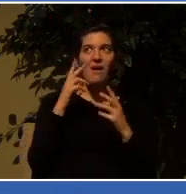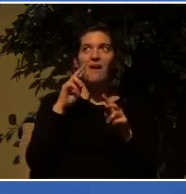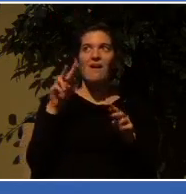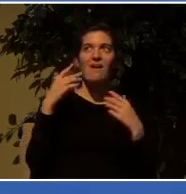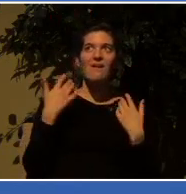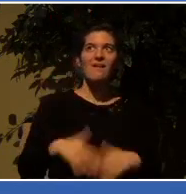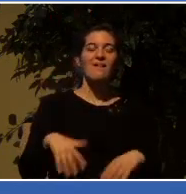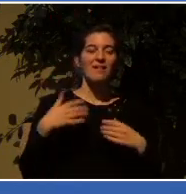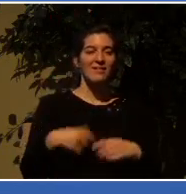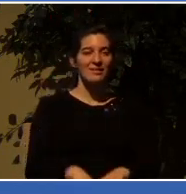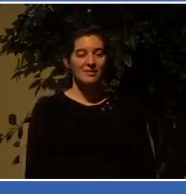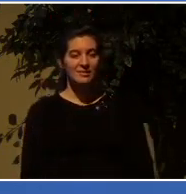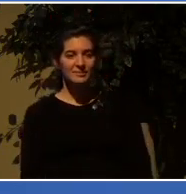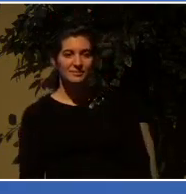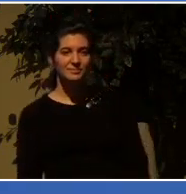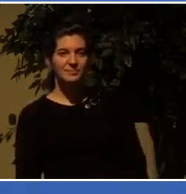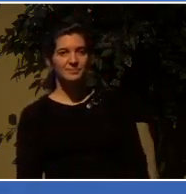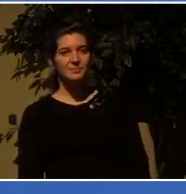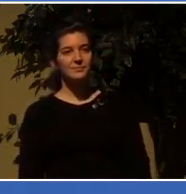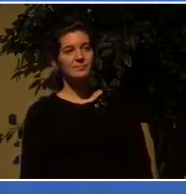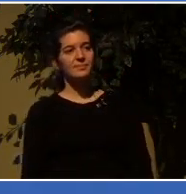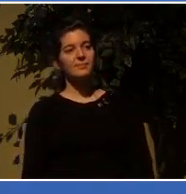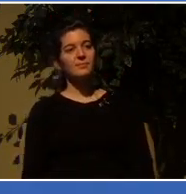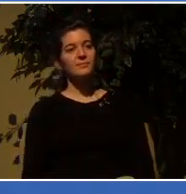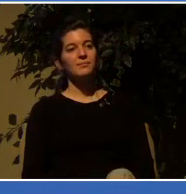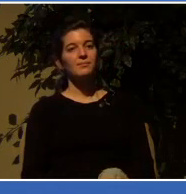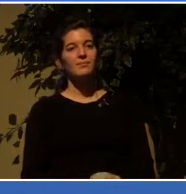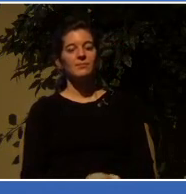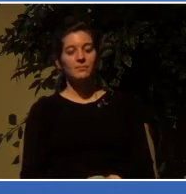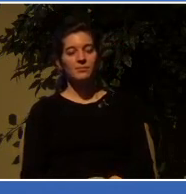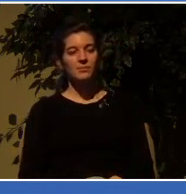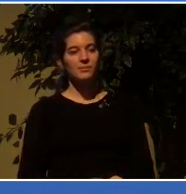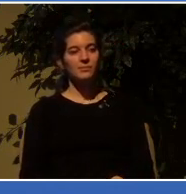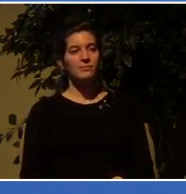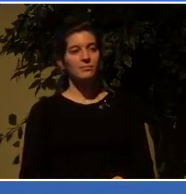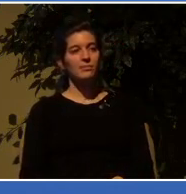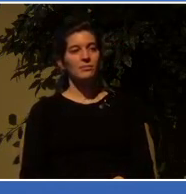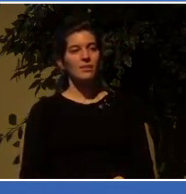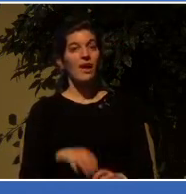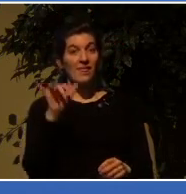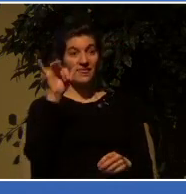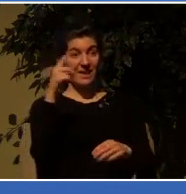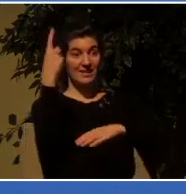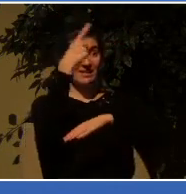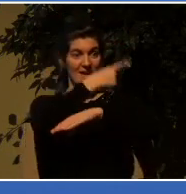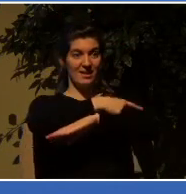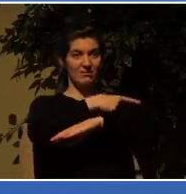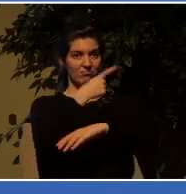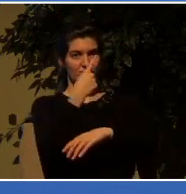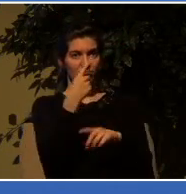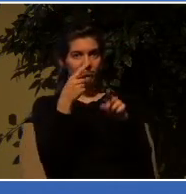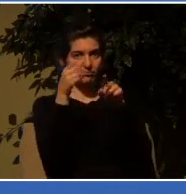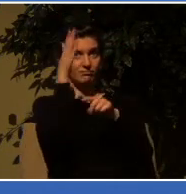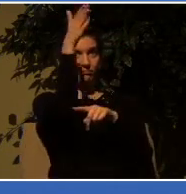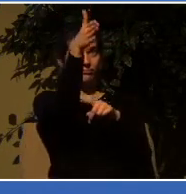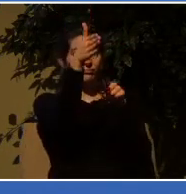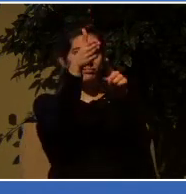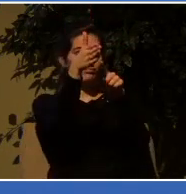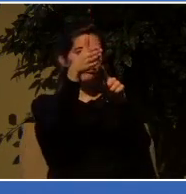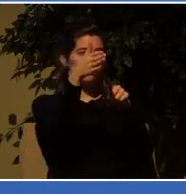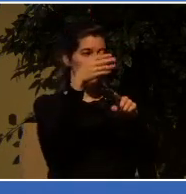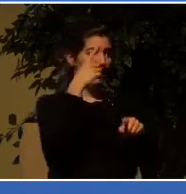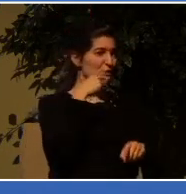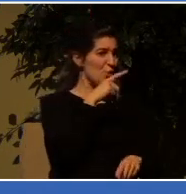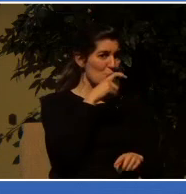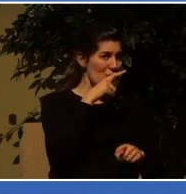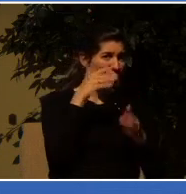the same day that will be a day of fright fullness for those who have opposed God